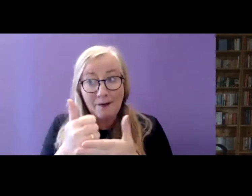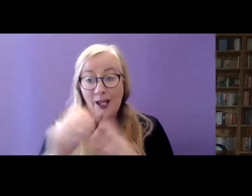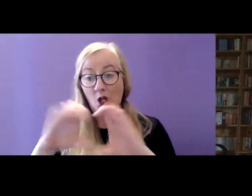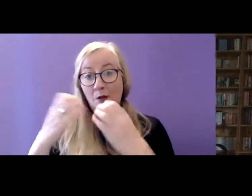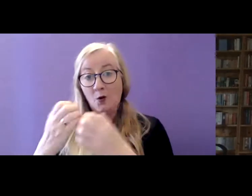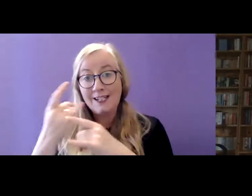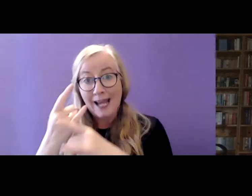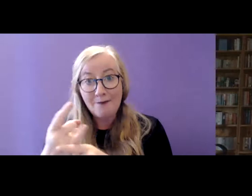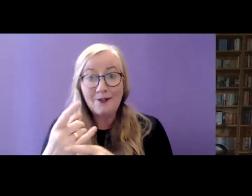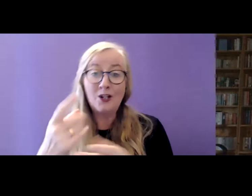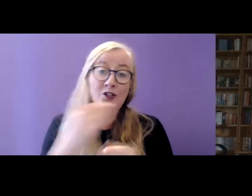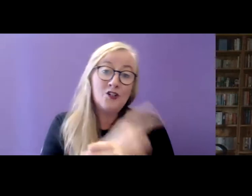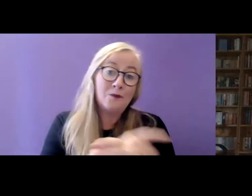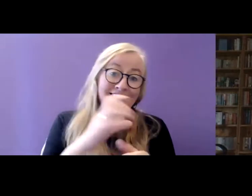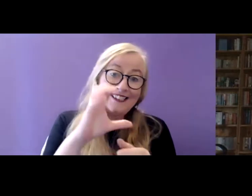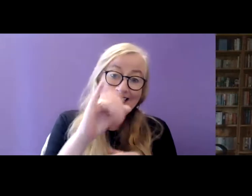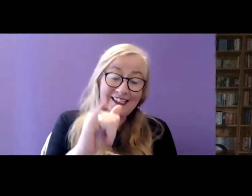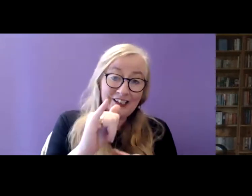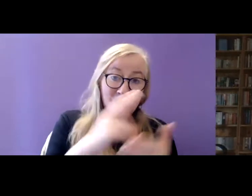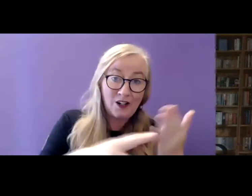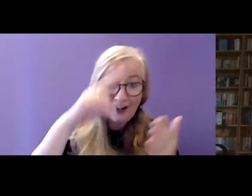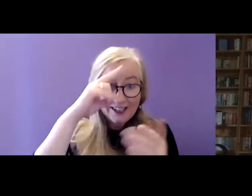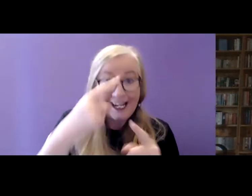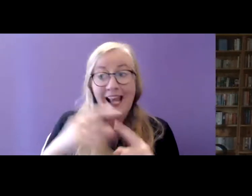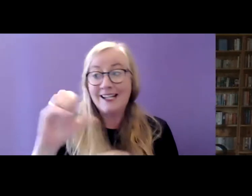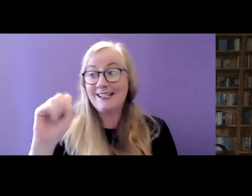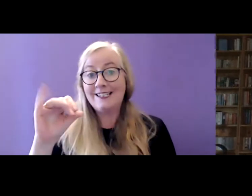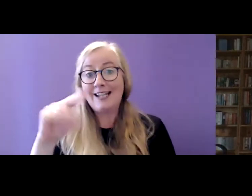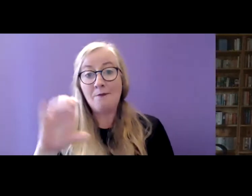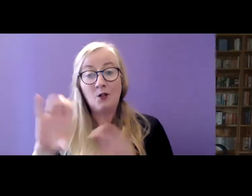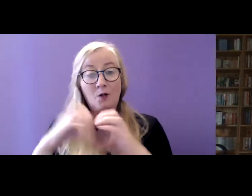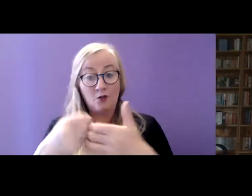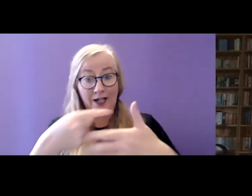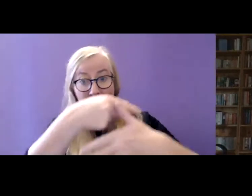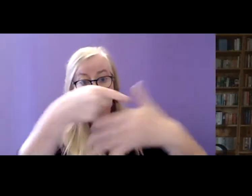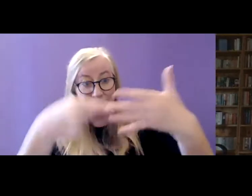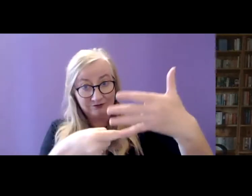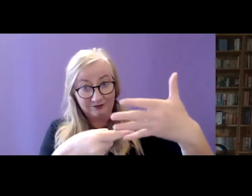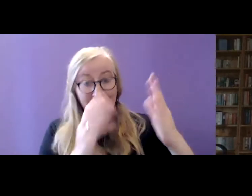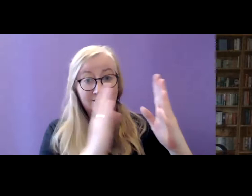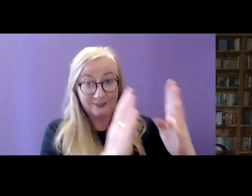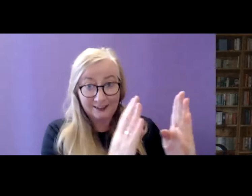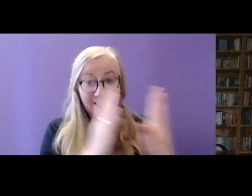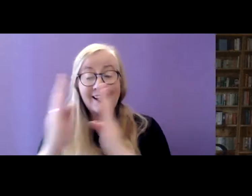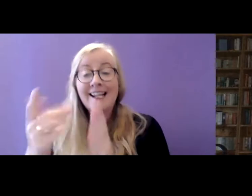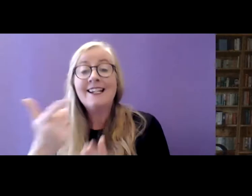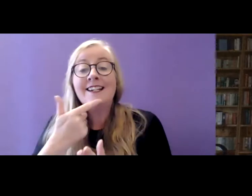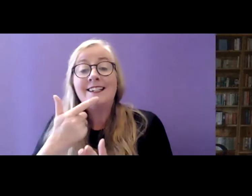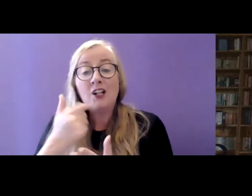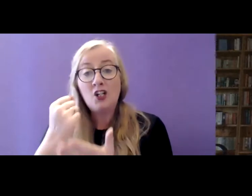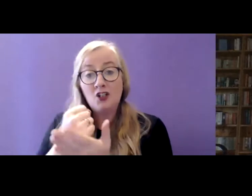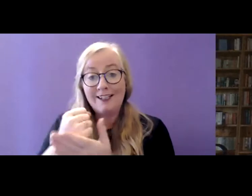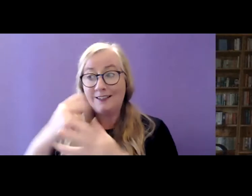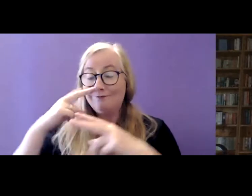Dublin City University and Simon Community Dublin. The second study is led by the Trinity Centre for